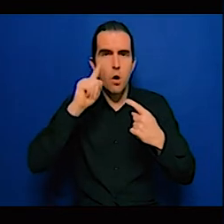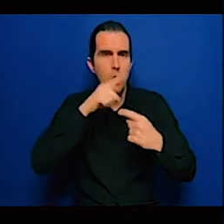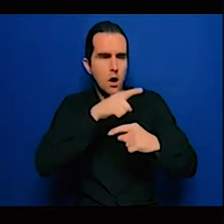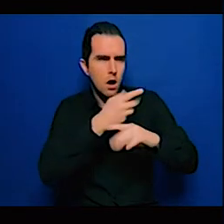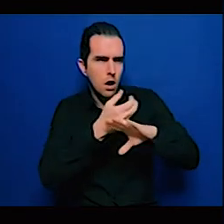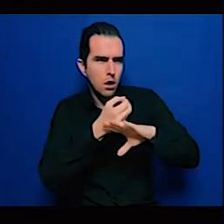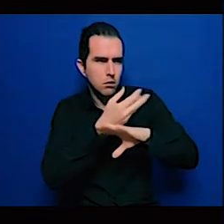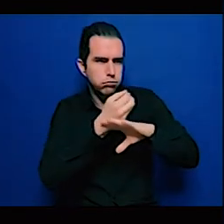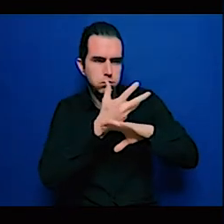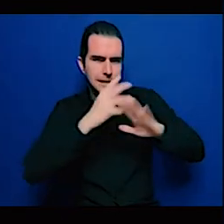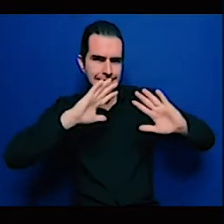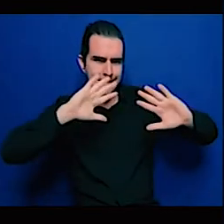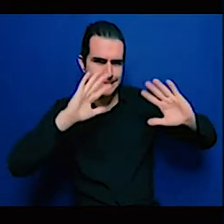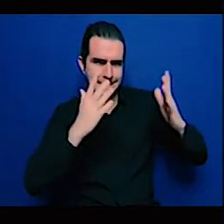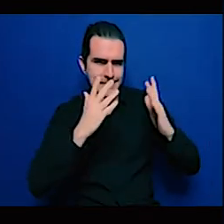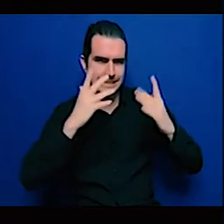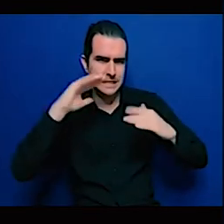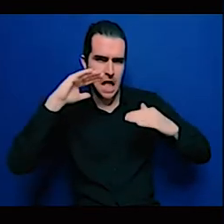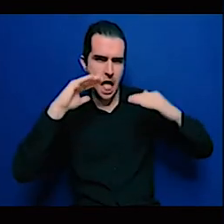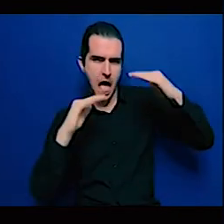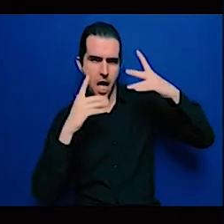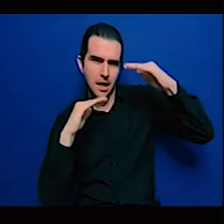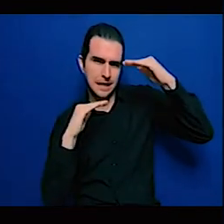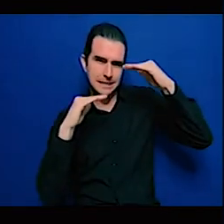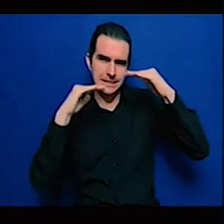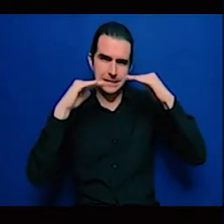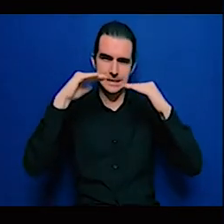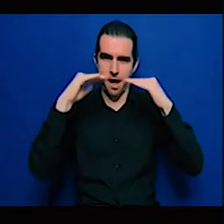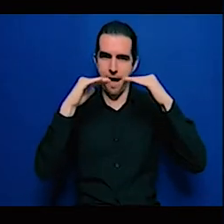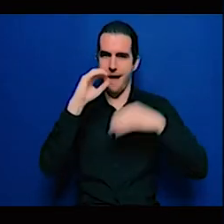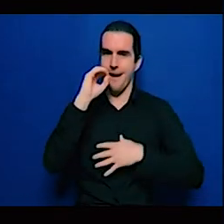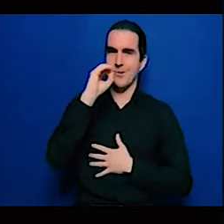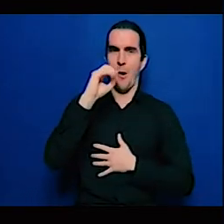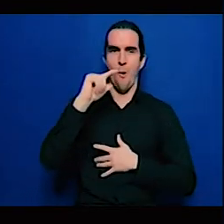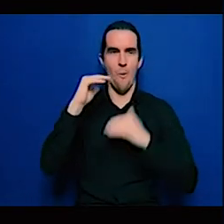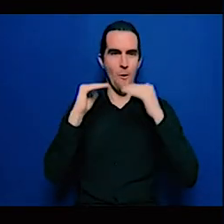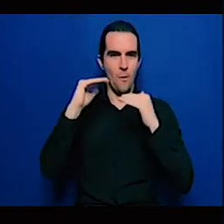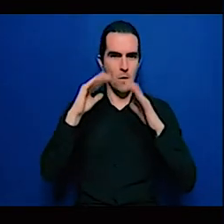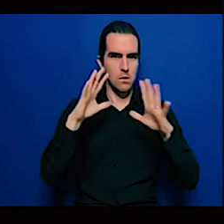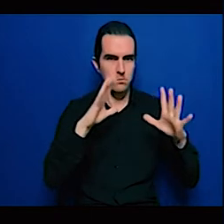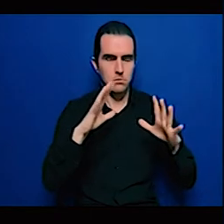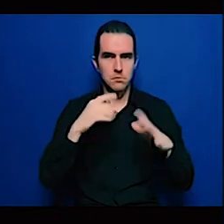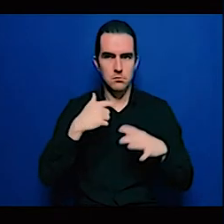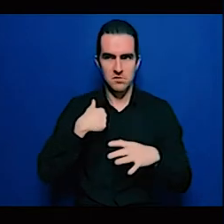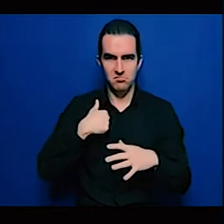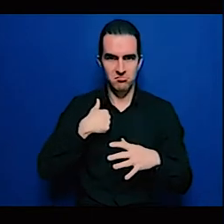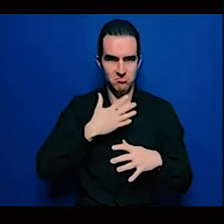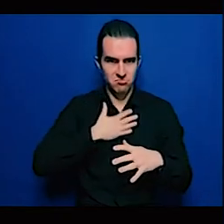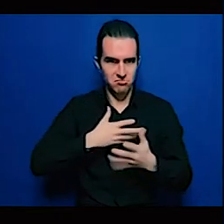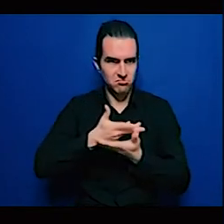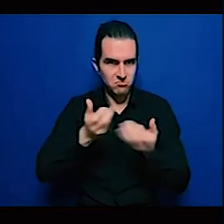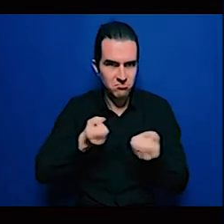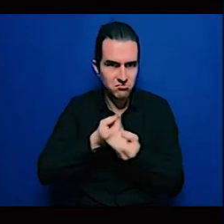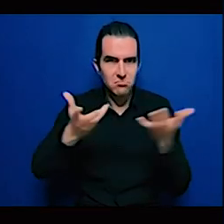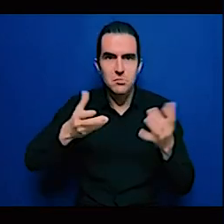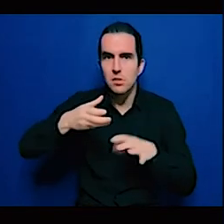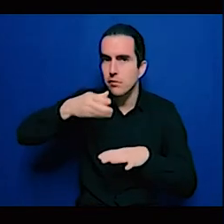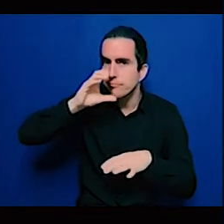and I think that Africa could be a champion when it comes to climate change if there are financial resources